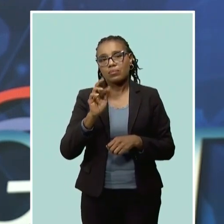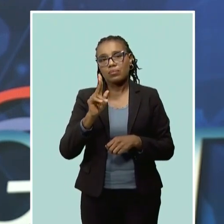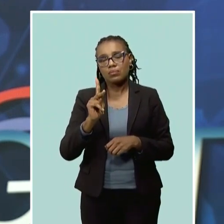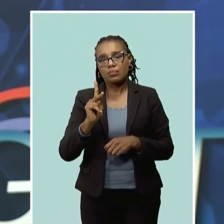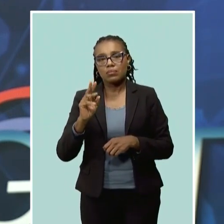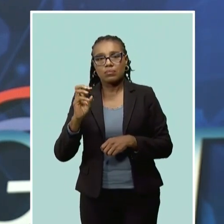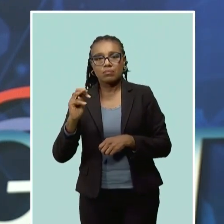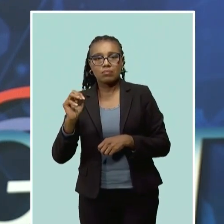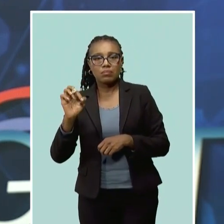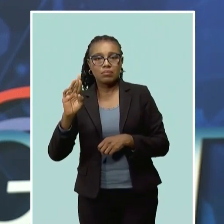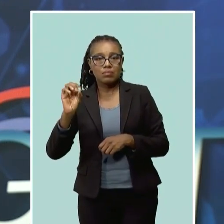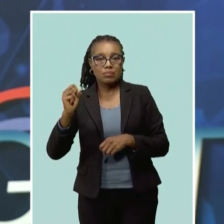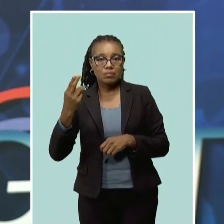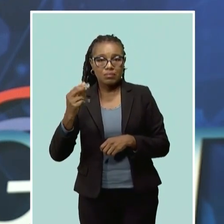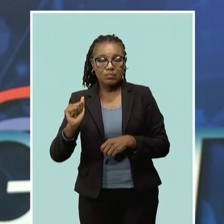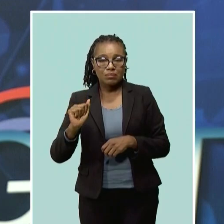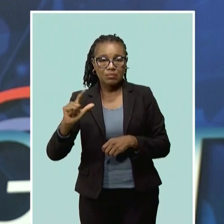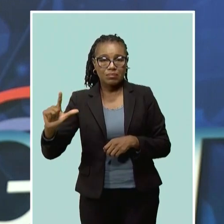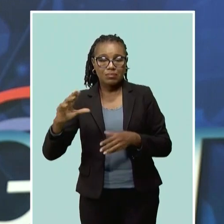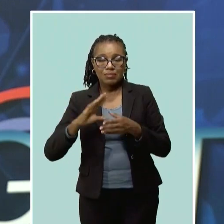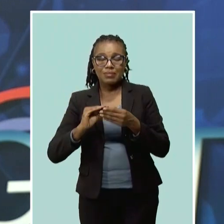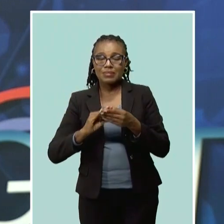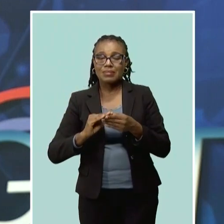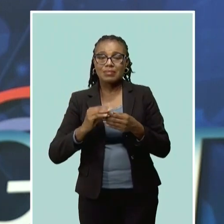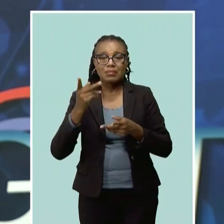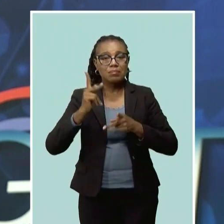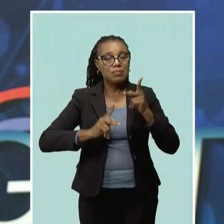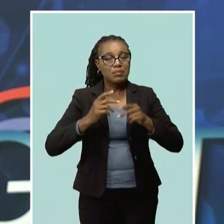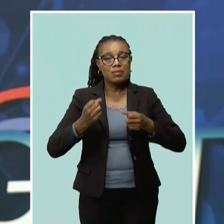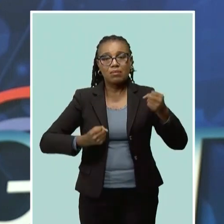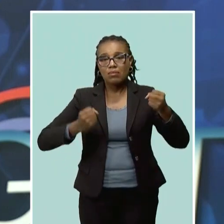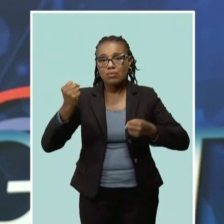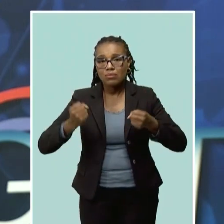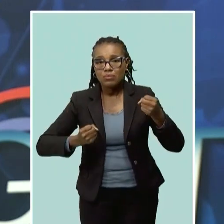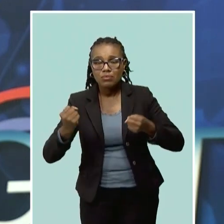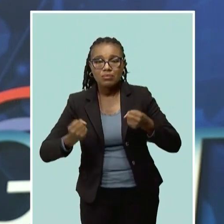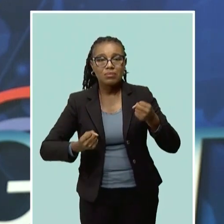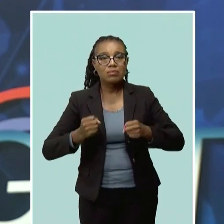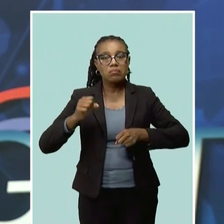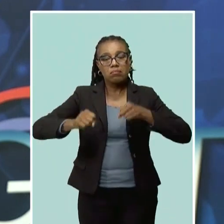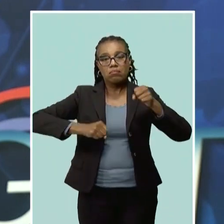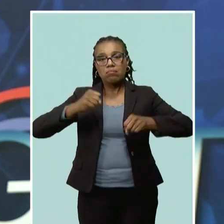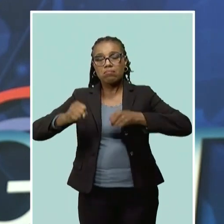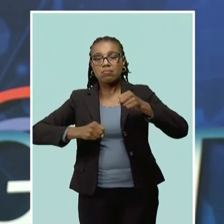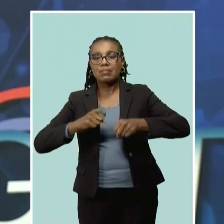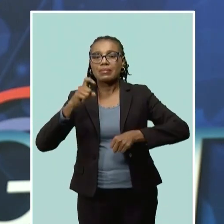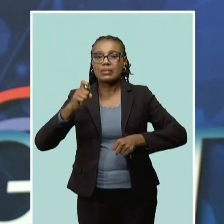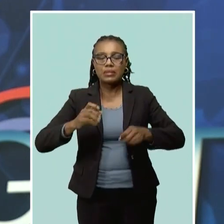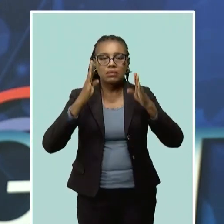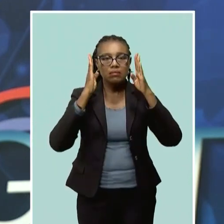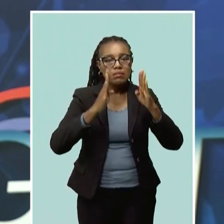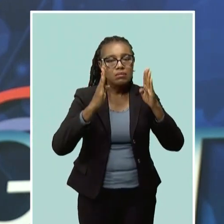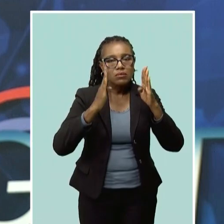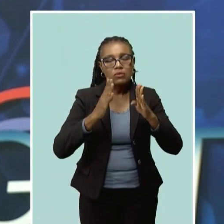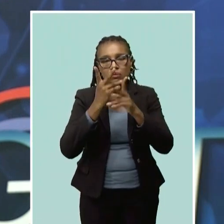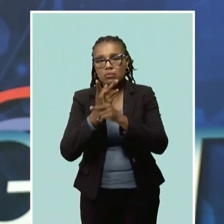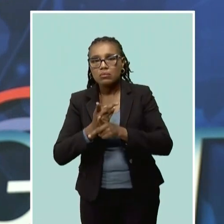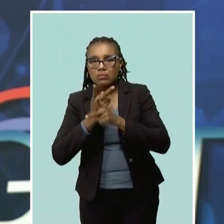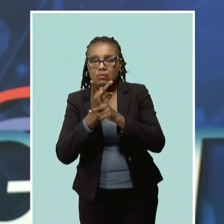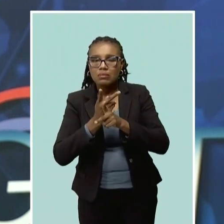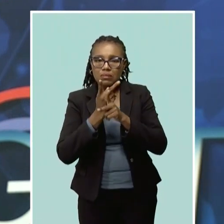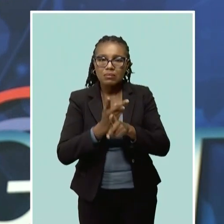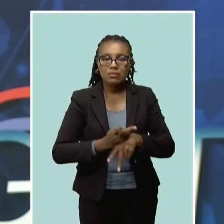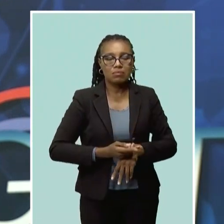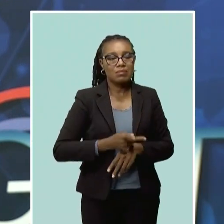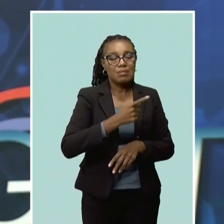suggests this is lacking and motorists need to pay greater attention. His comments come as teams from the ministry have been hard at